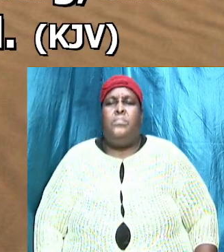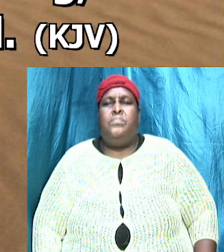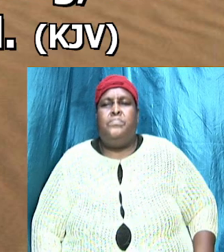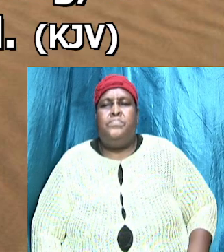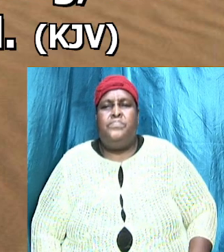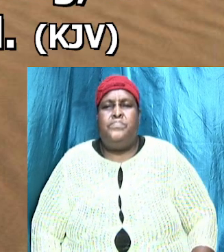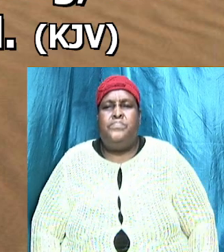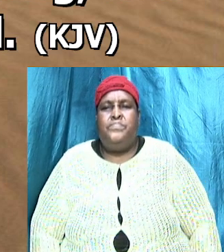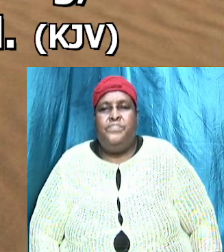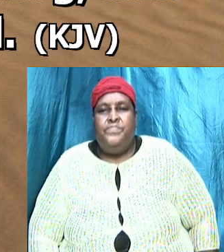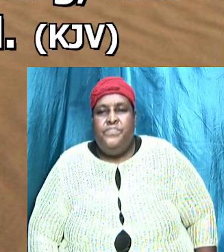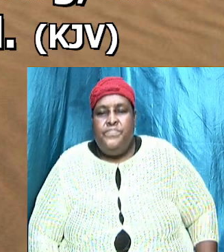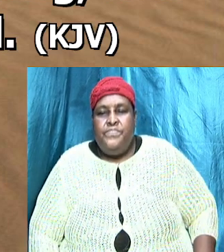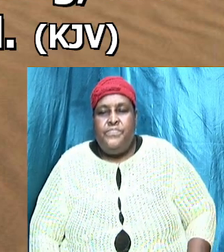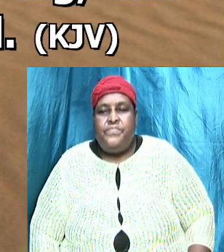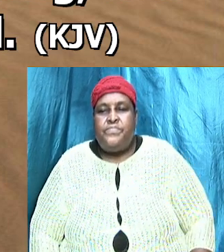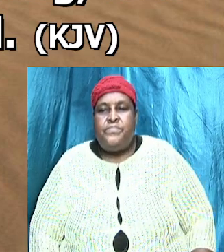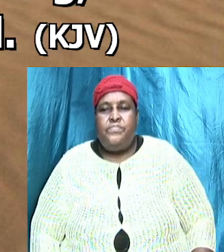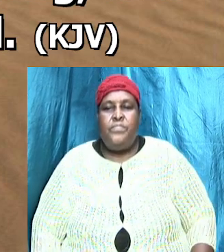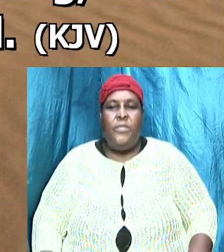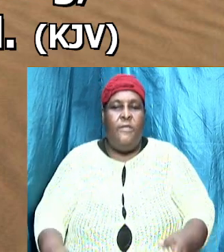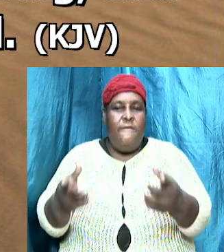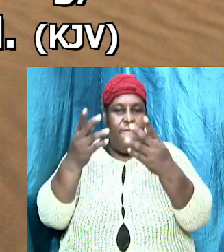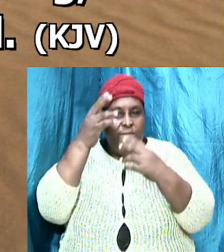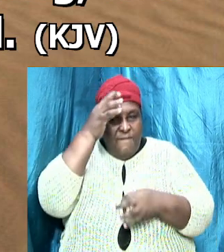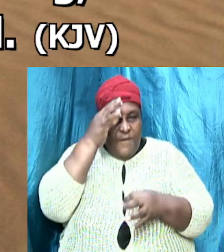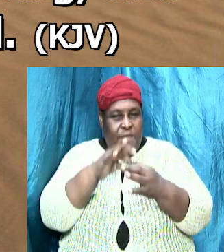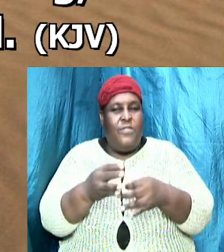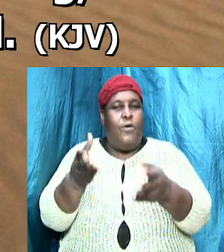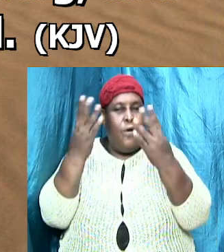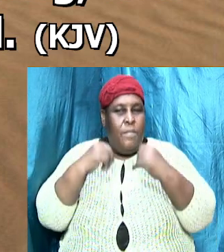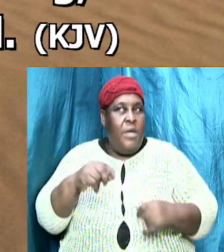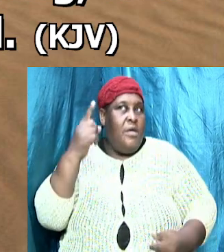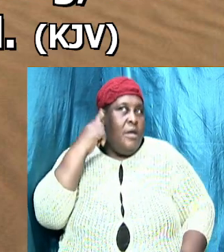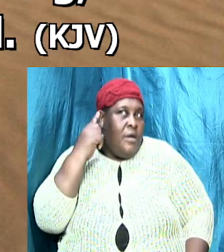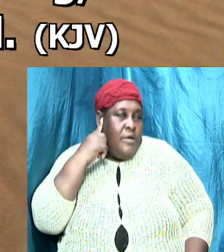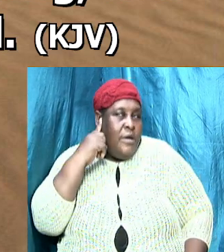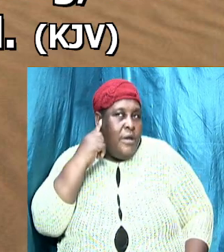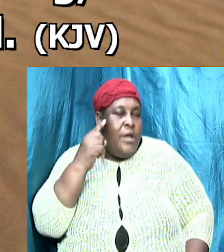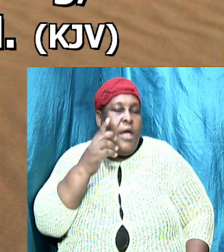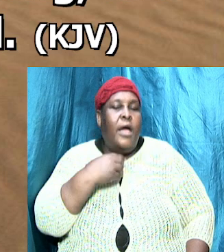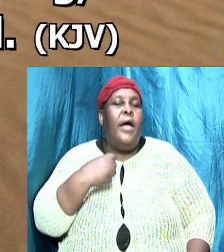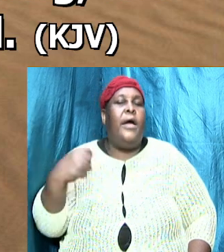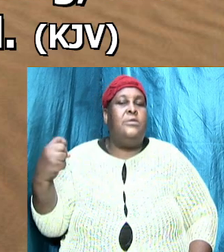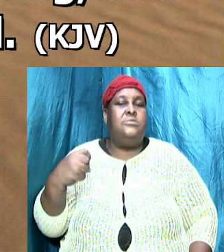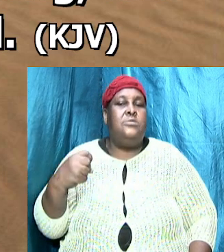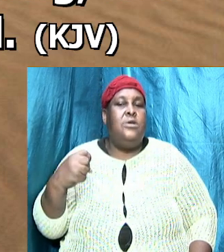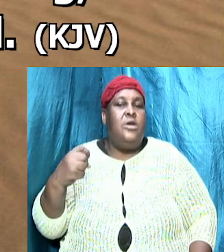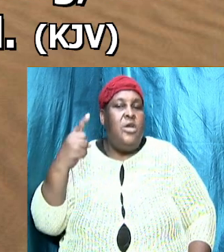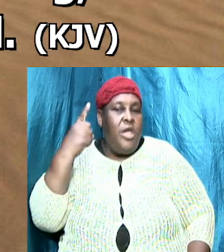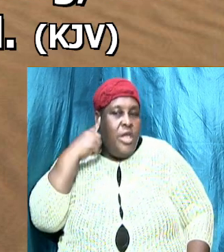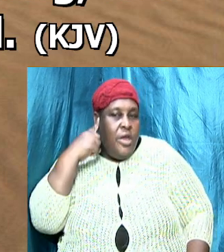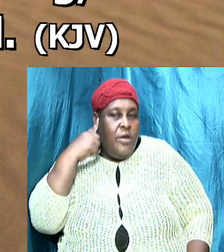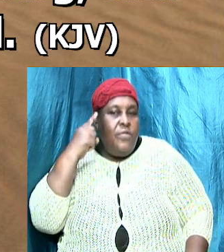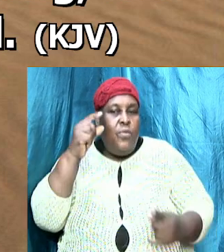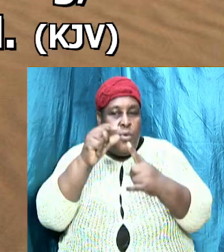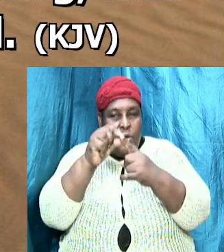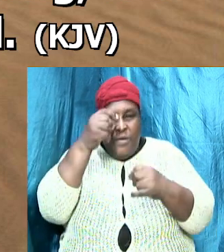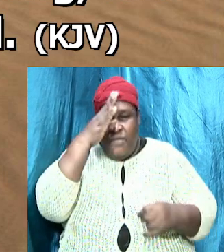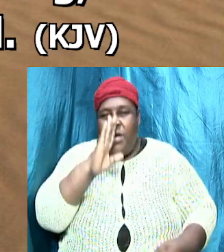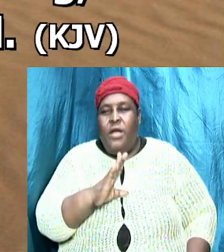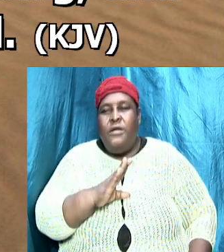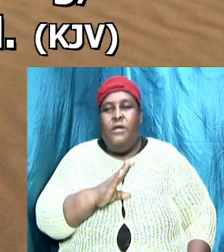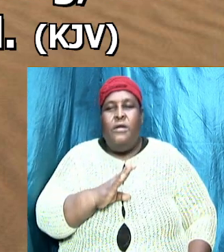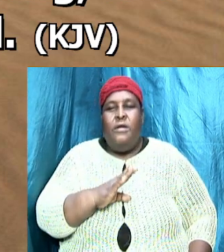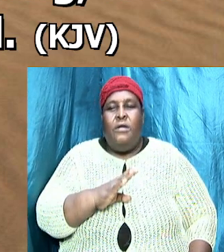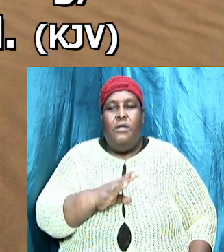of God. So then, faith comes by hearing and that by the Word of God. Remember now, the first scripture tells us that